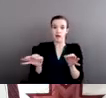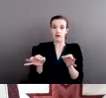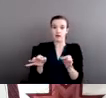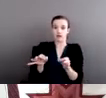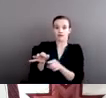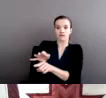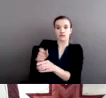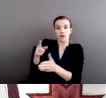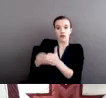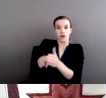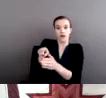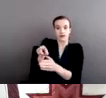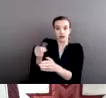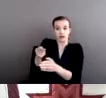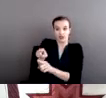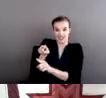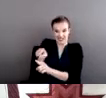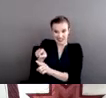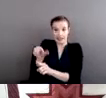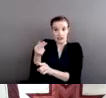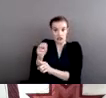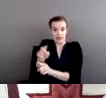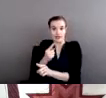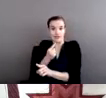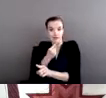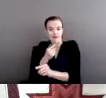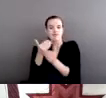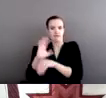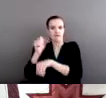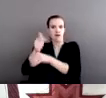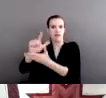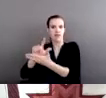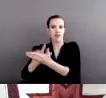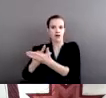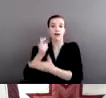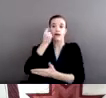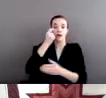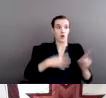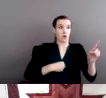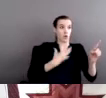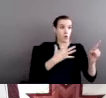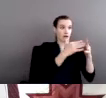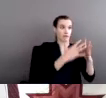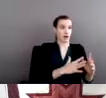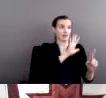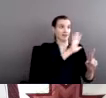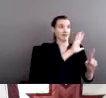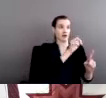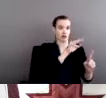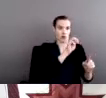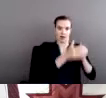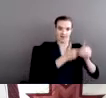consistent with the way in which white governments dealt with this crime. Right. It was considered